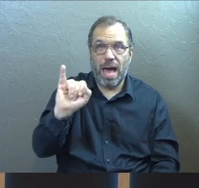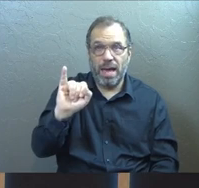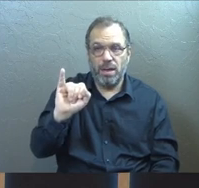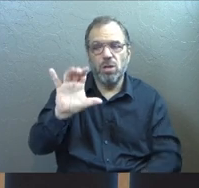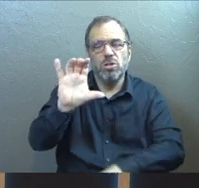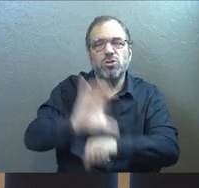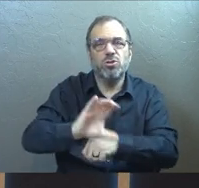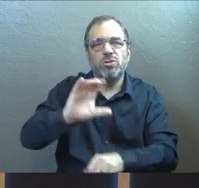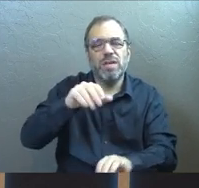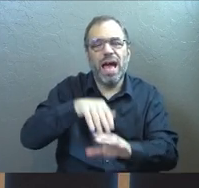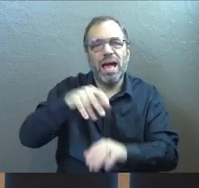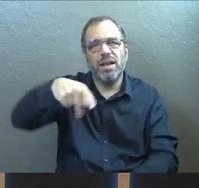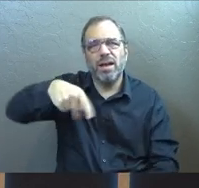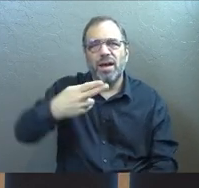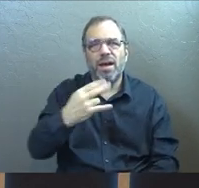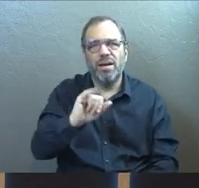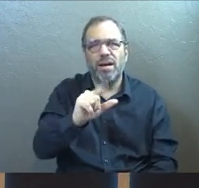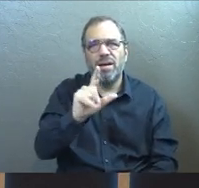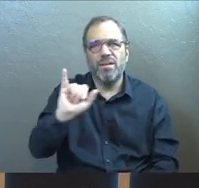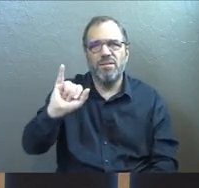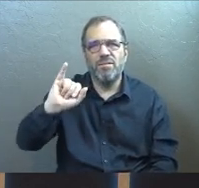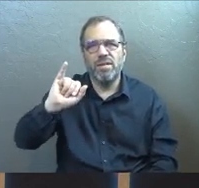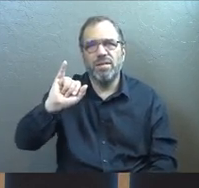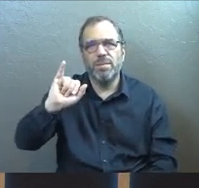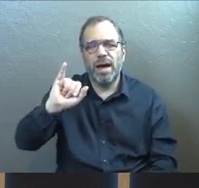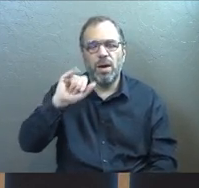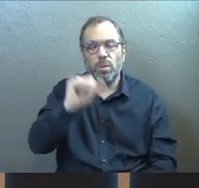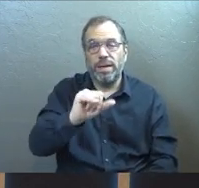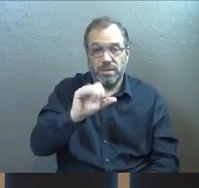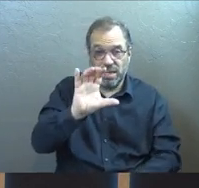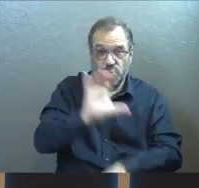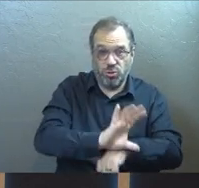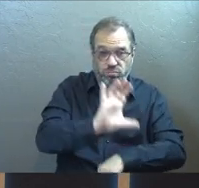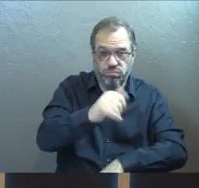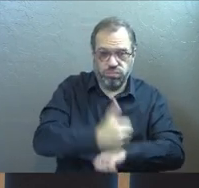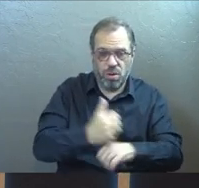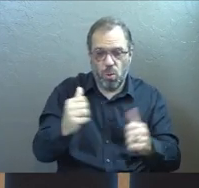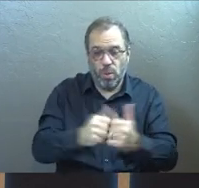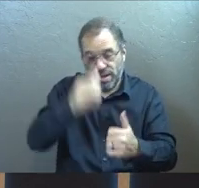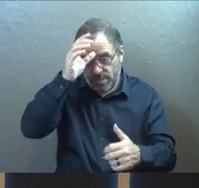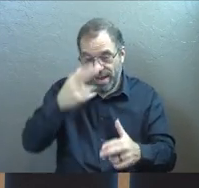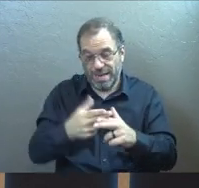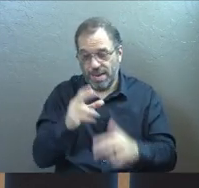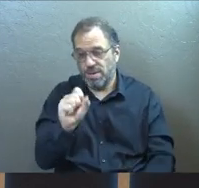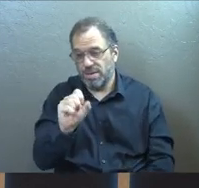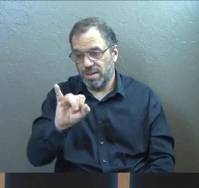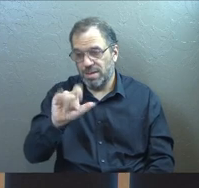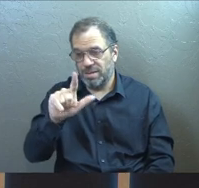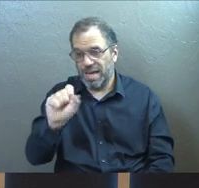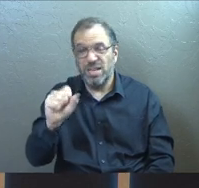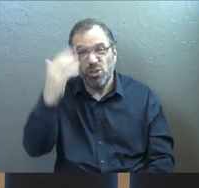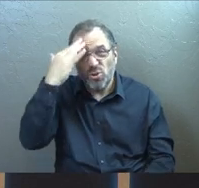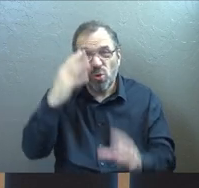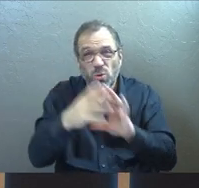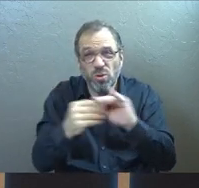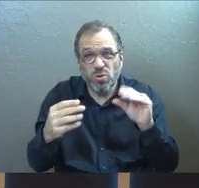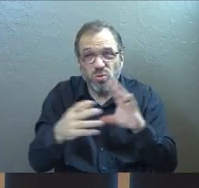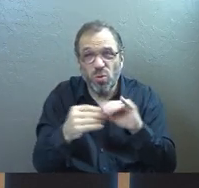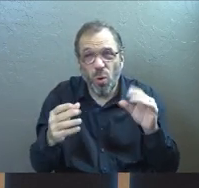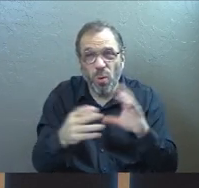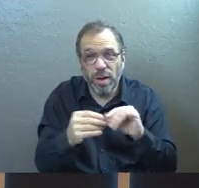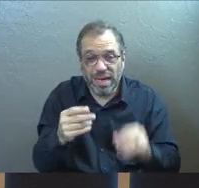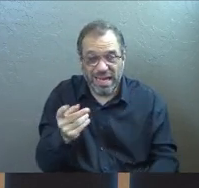to. He was in prison in Philippi when he planted the church there with a guy named Silas. And if you know that story,